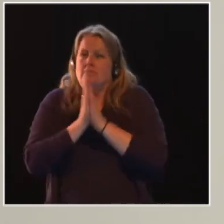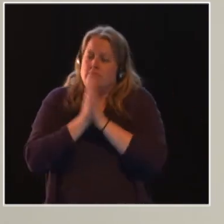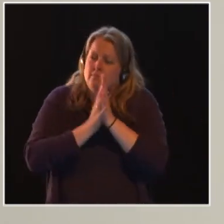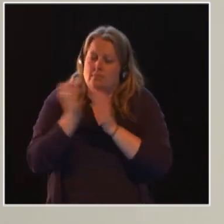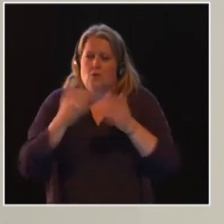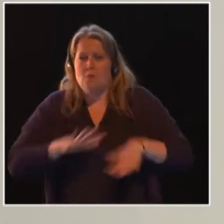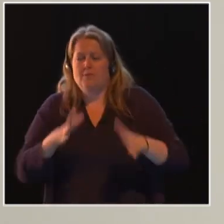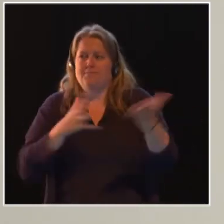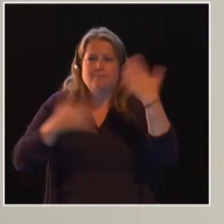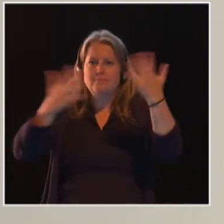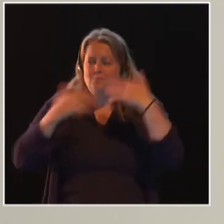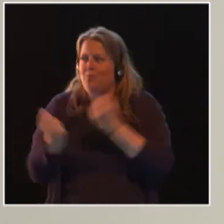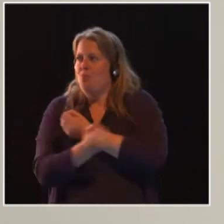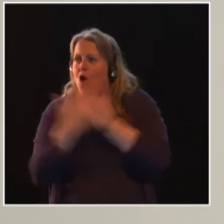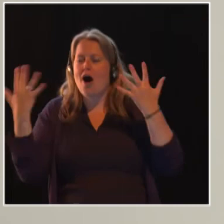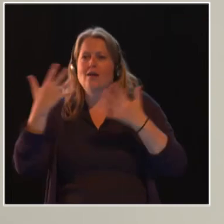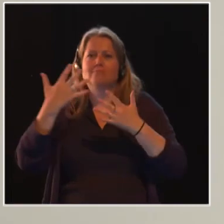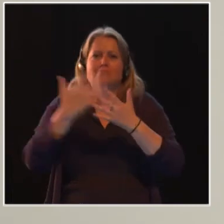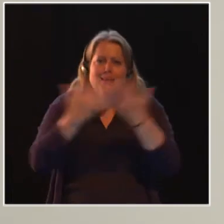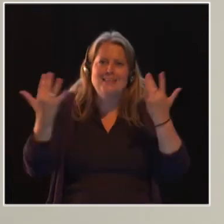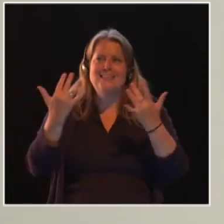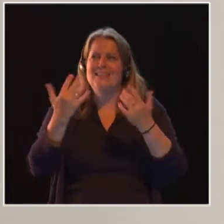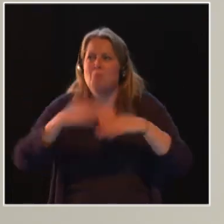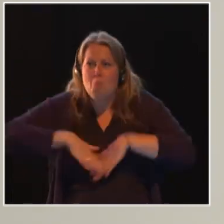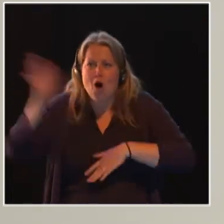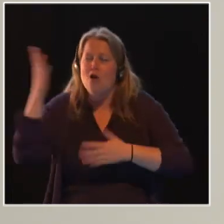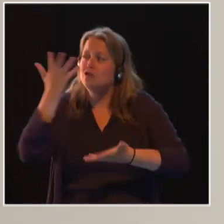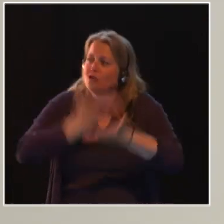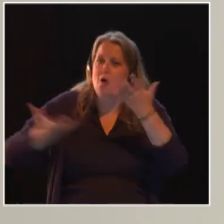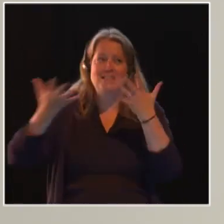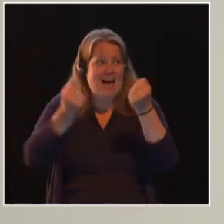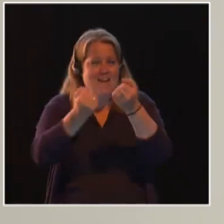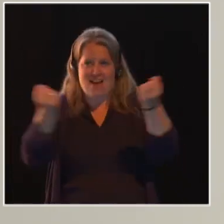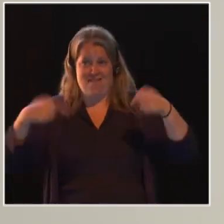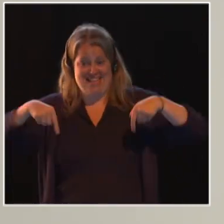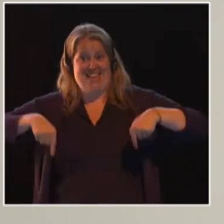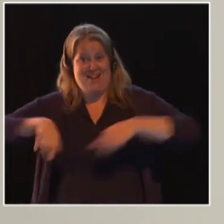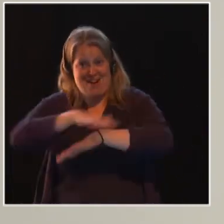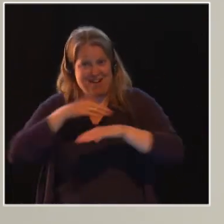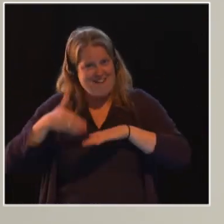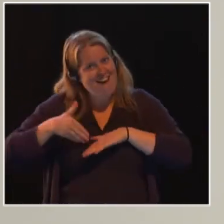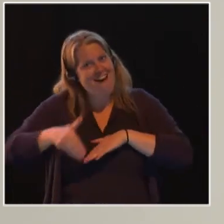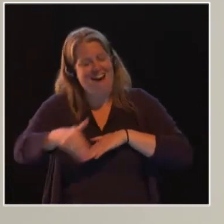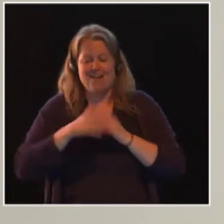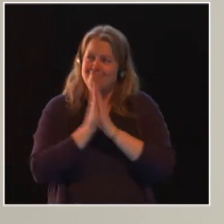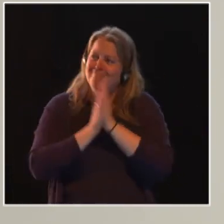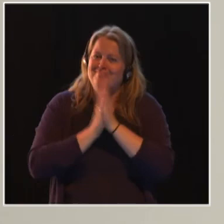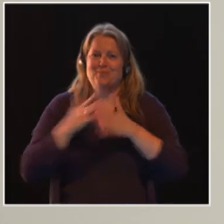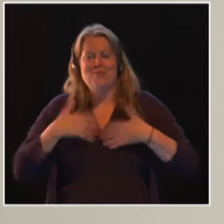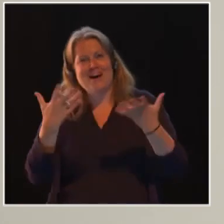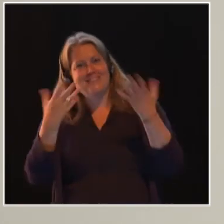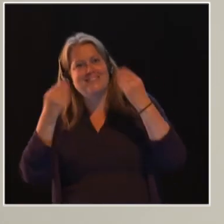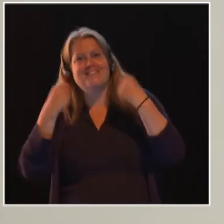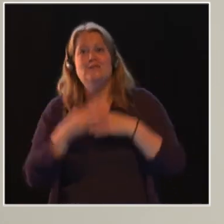inspiration and innovation that are under this roof. As always, I am particularly grateful